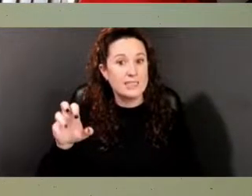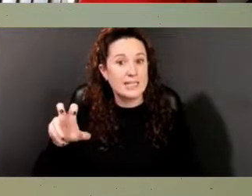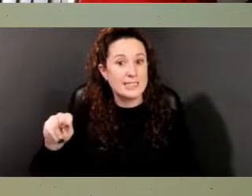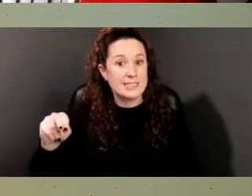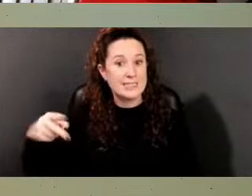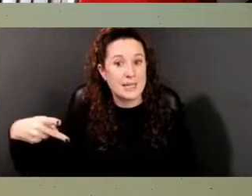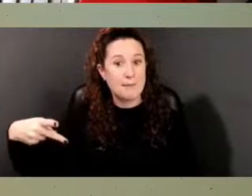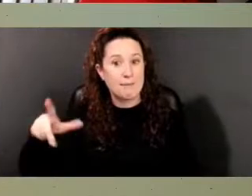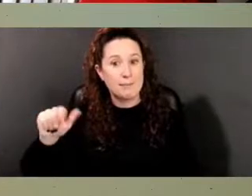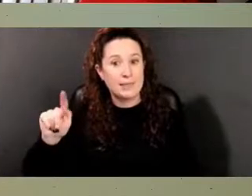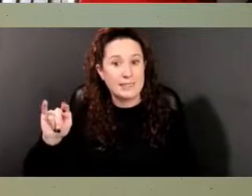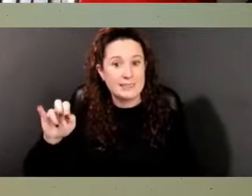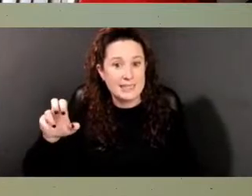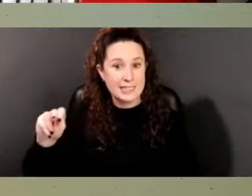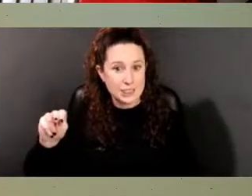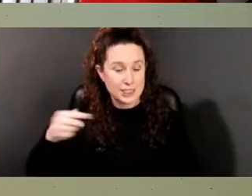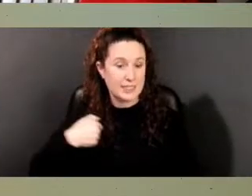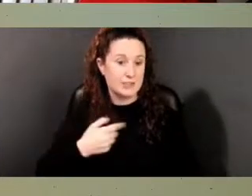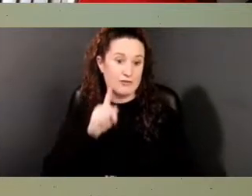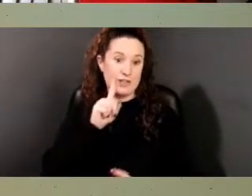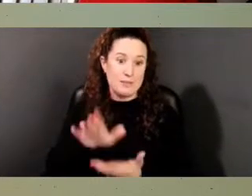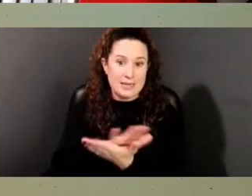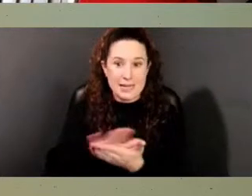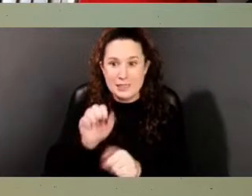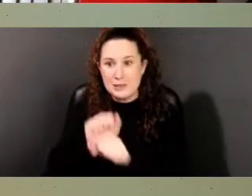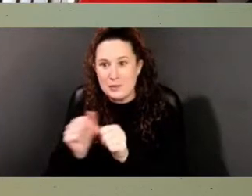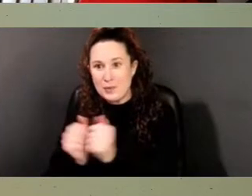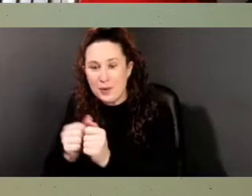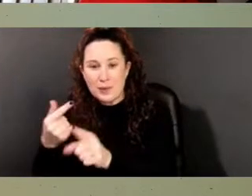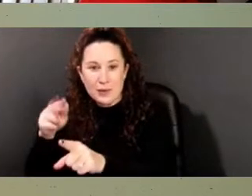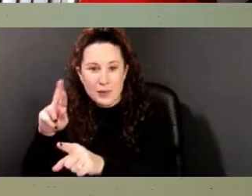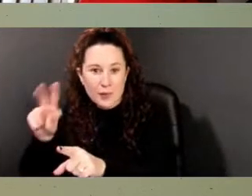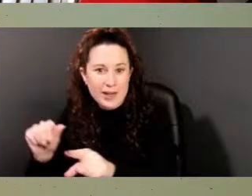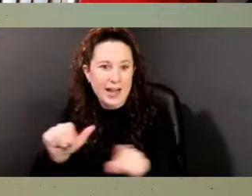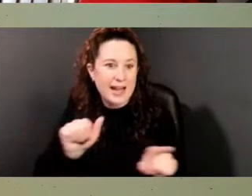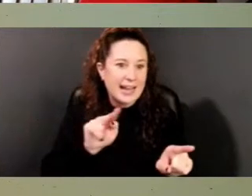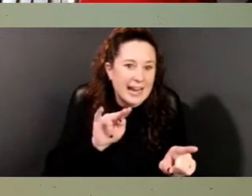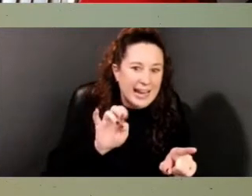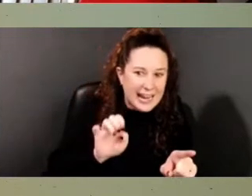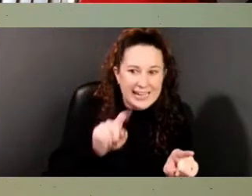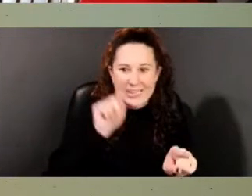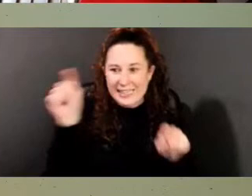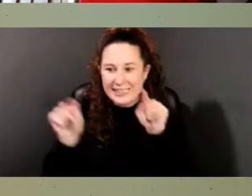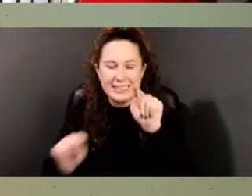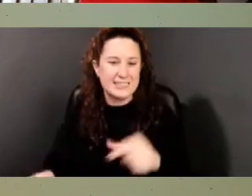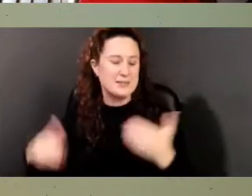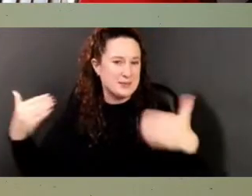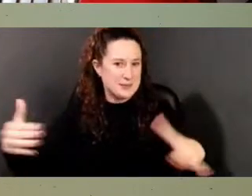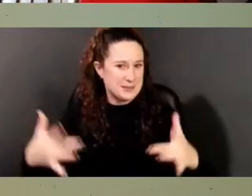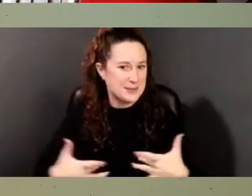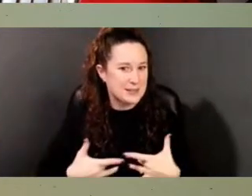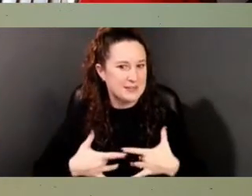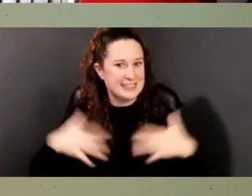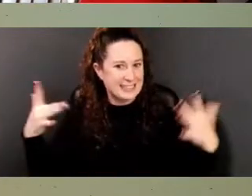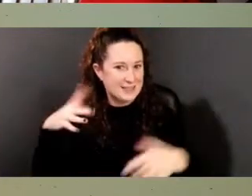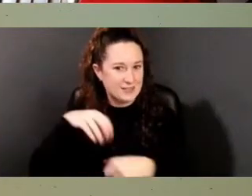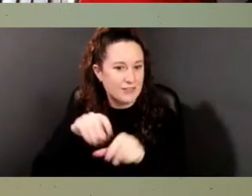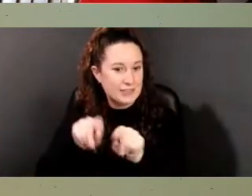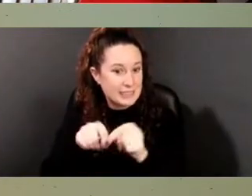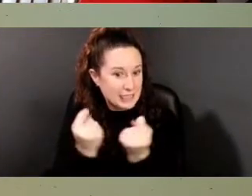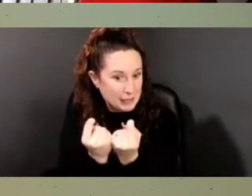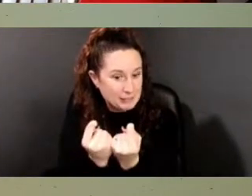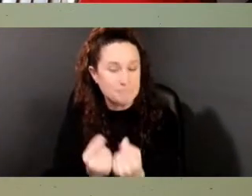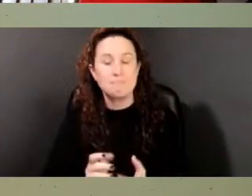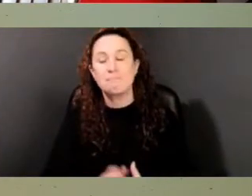with Gloria and Birdie and Annie and Dan. I'm happy to be a member of the team here. So what I'm